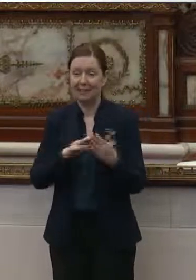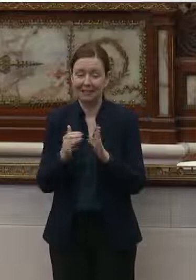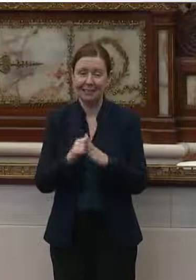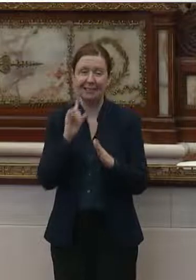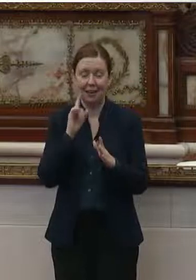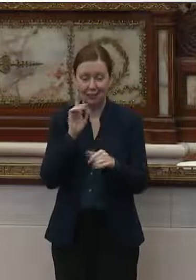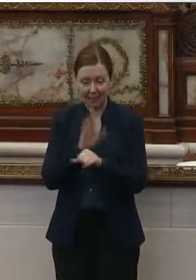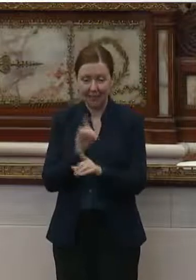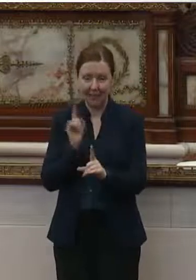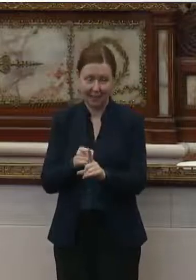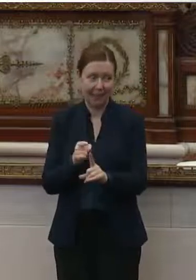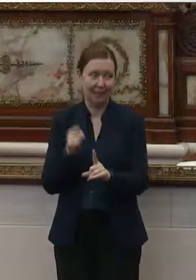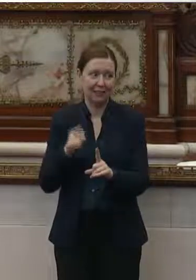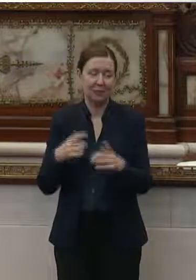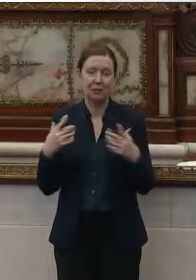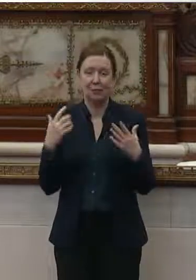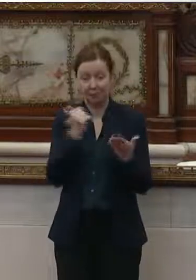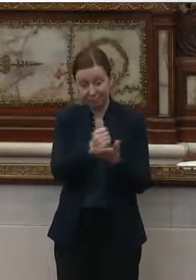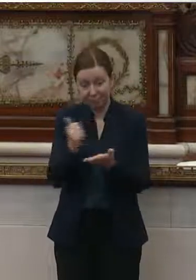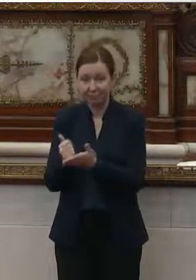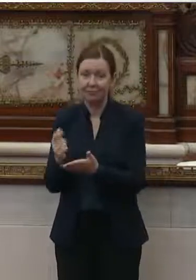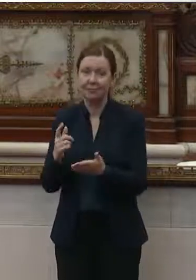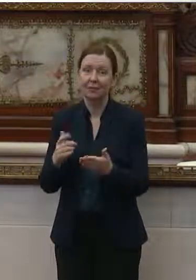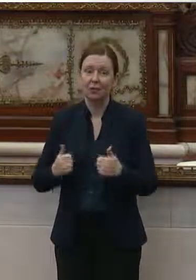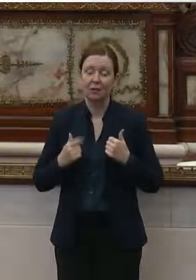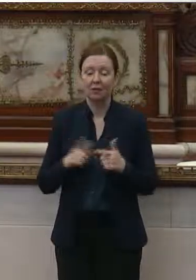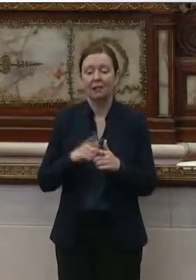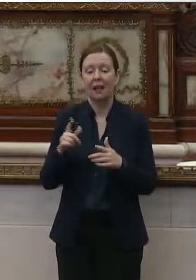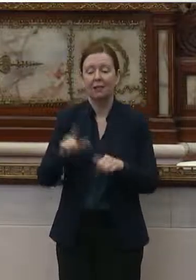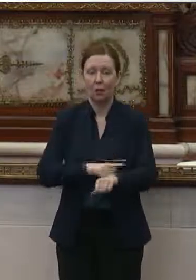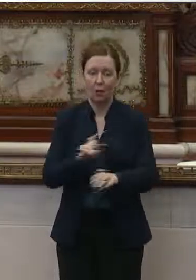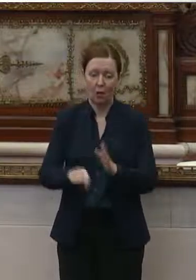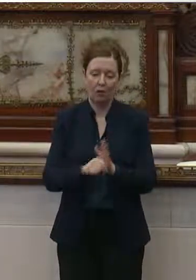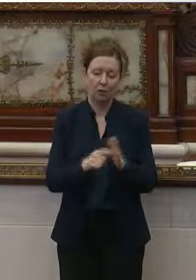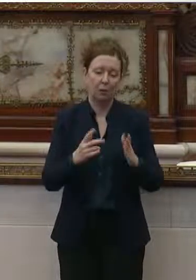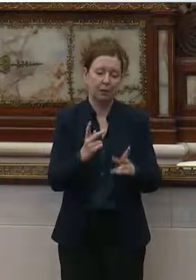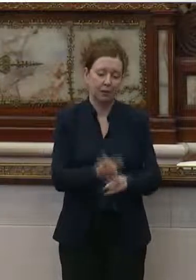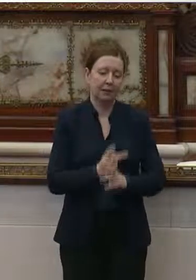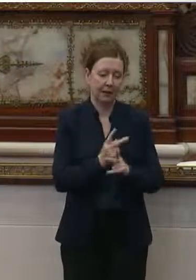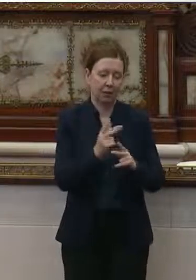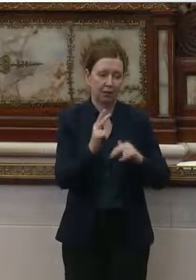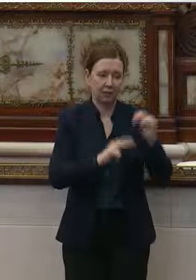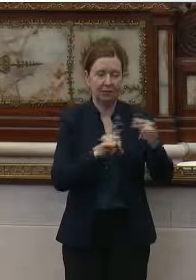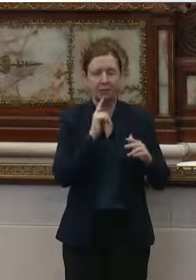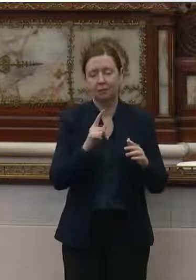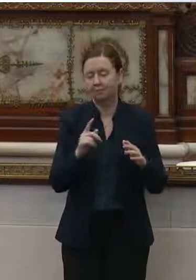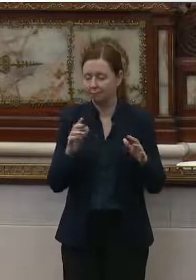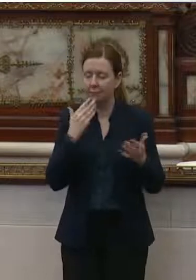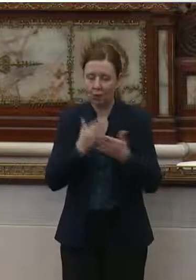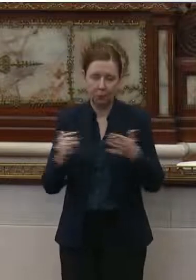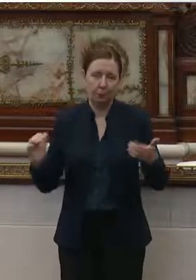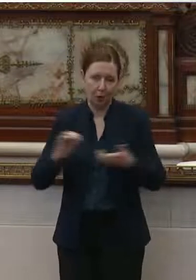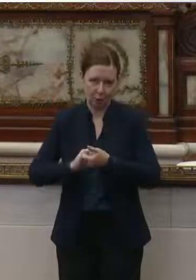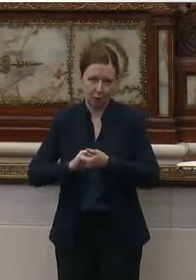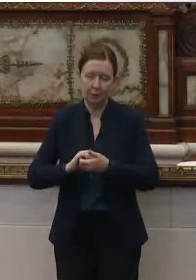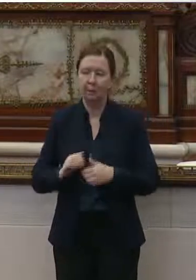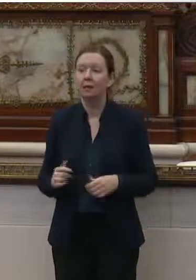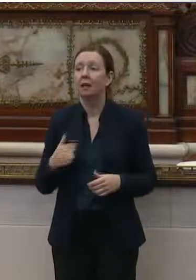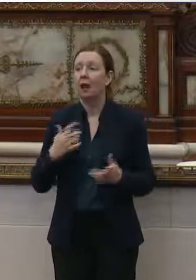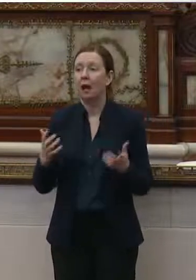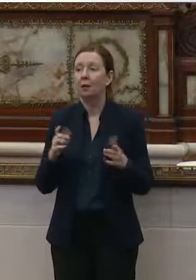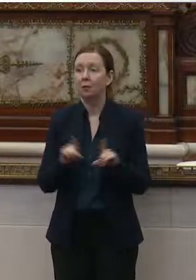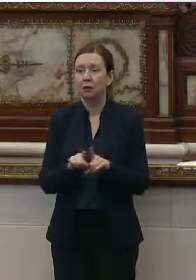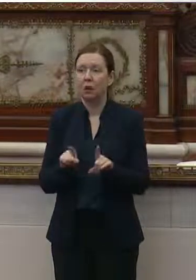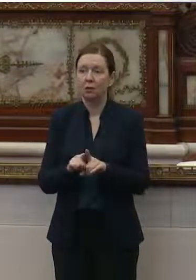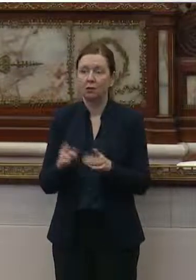dedicated to the health of the residents, and then the long-term care facilities is a really fruitful partnership. I do want to